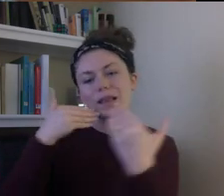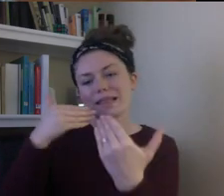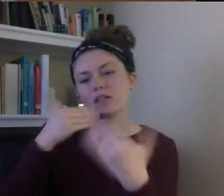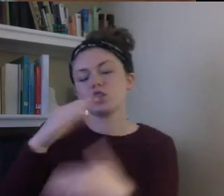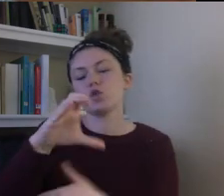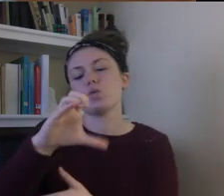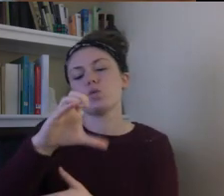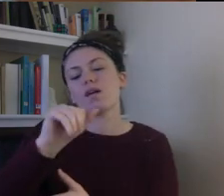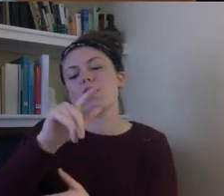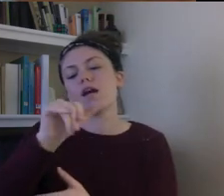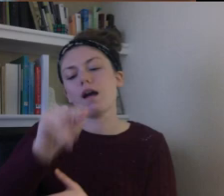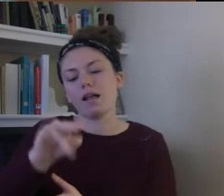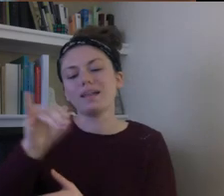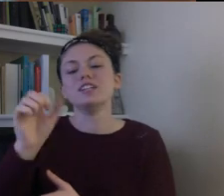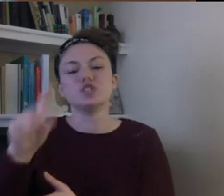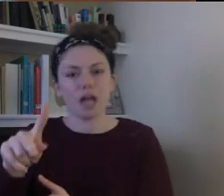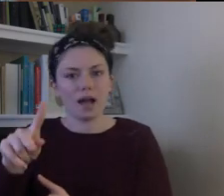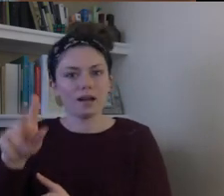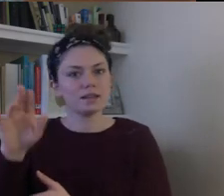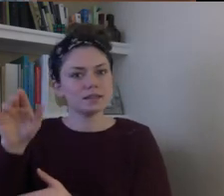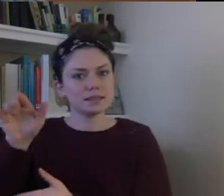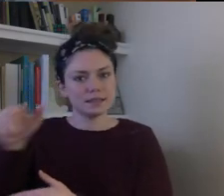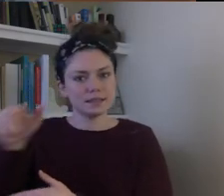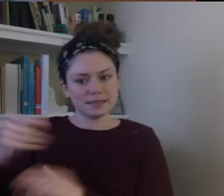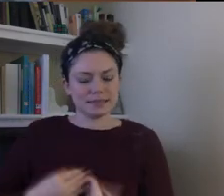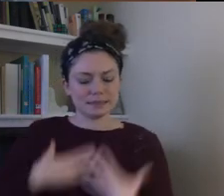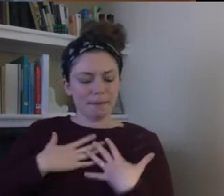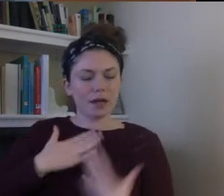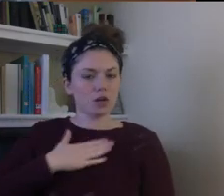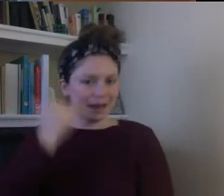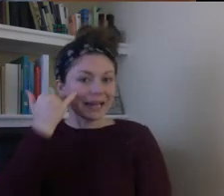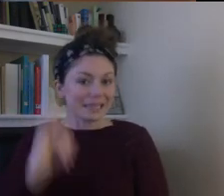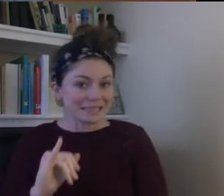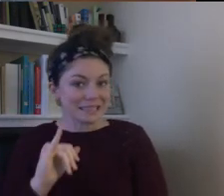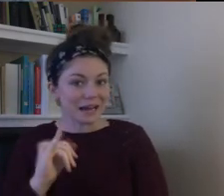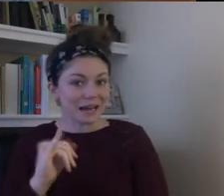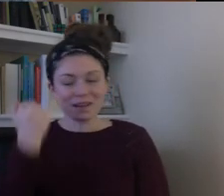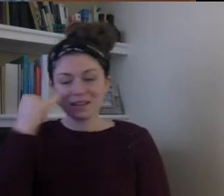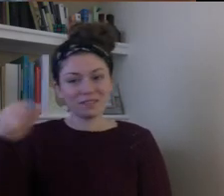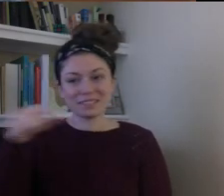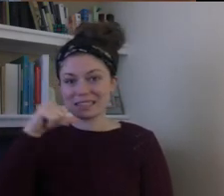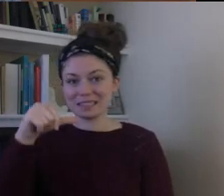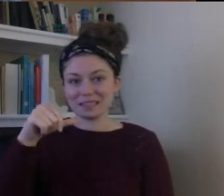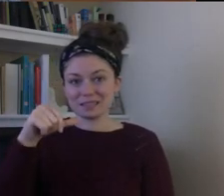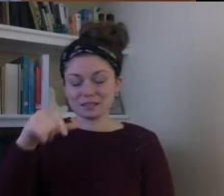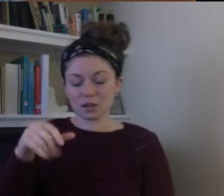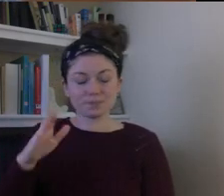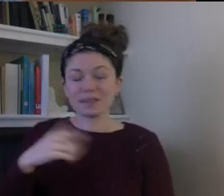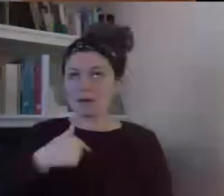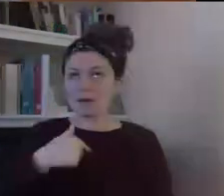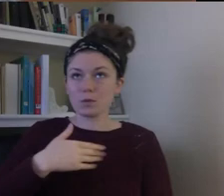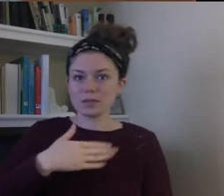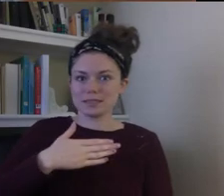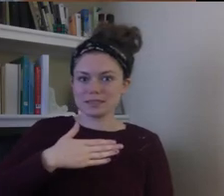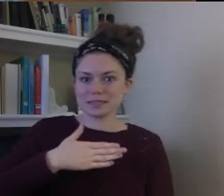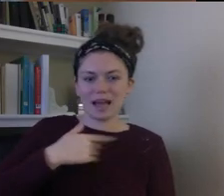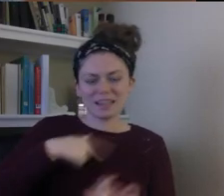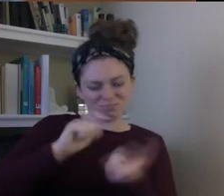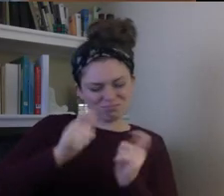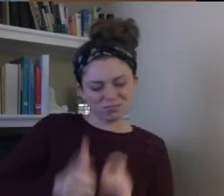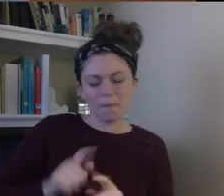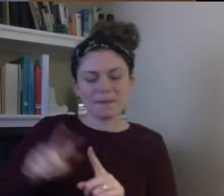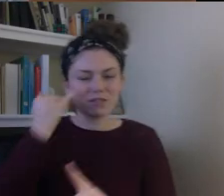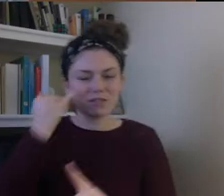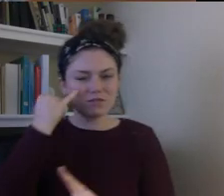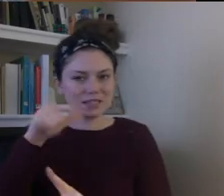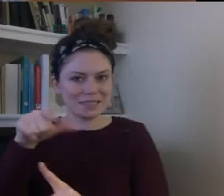because he gave me the original idea. And I tweaked it, but it was still, if it weren't for him, I don't think I would have thought